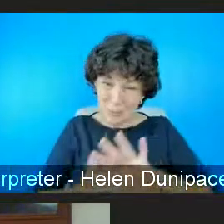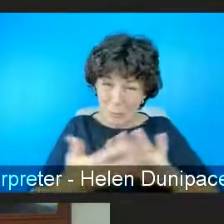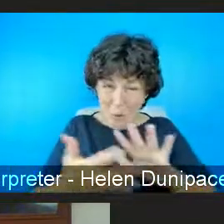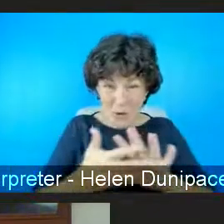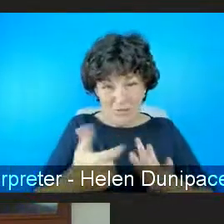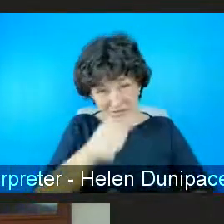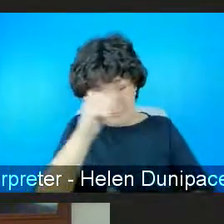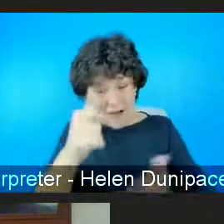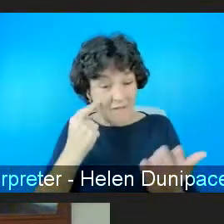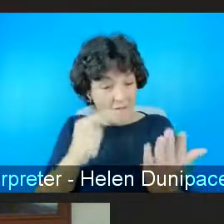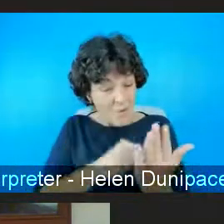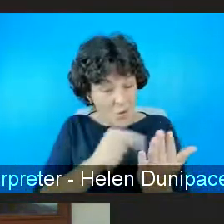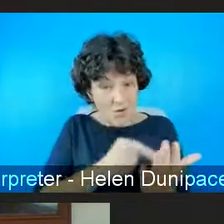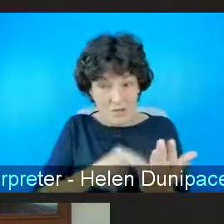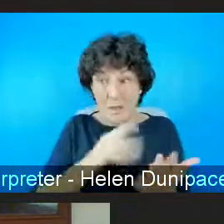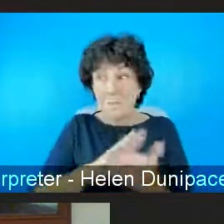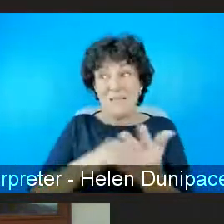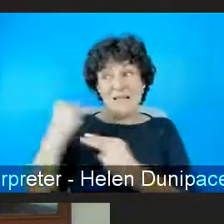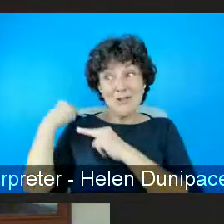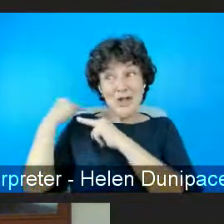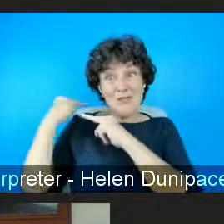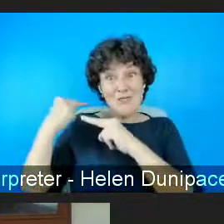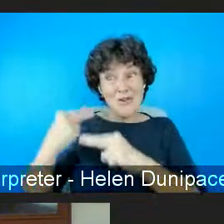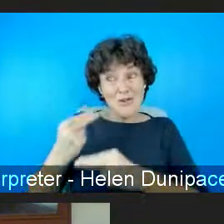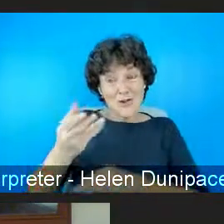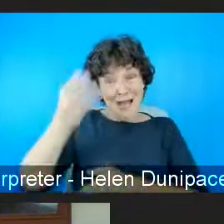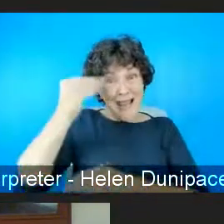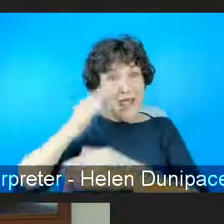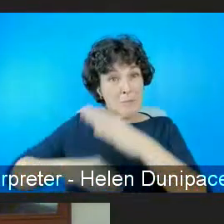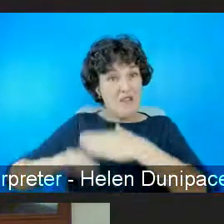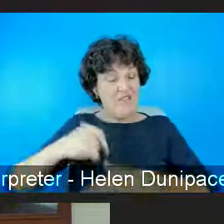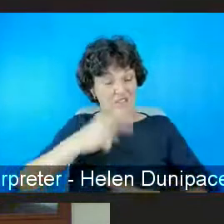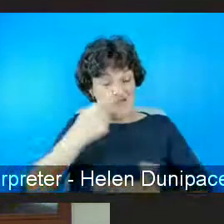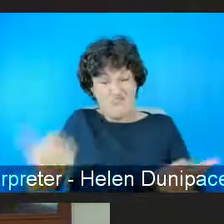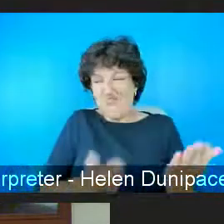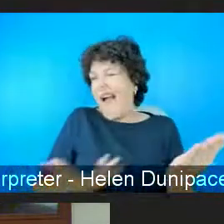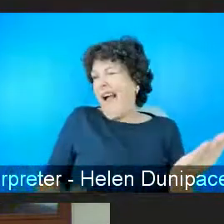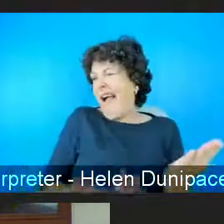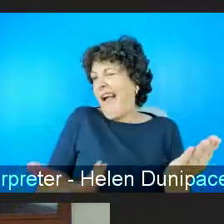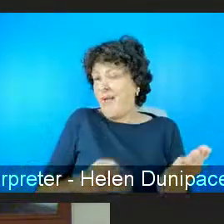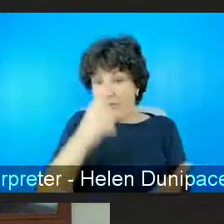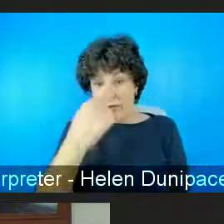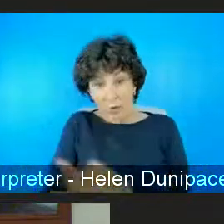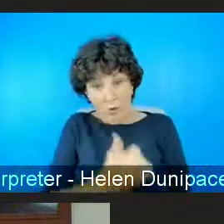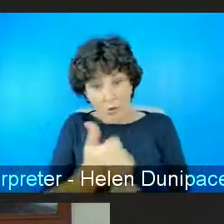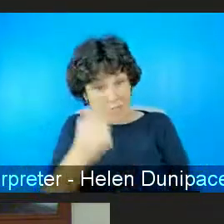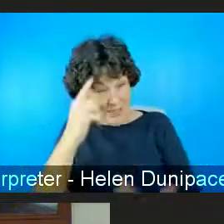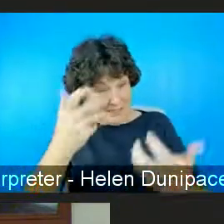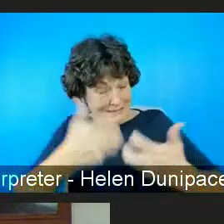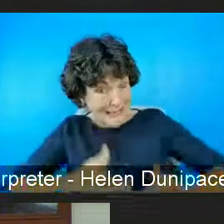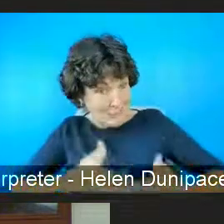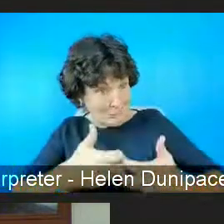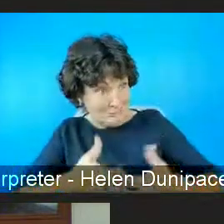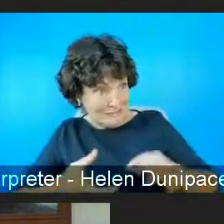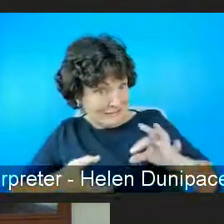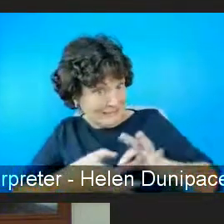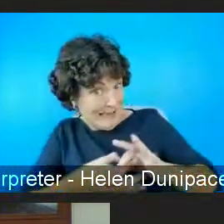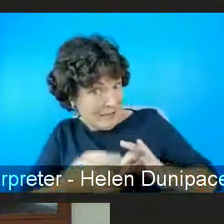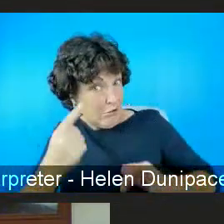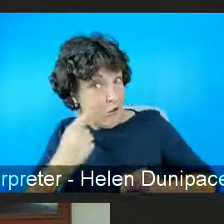generational learn behaviors are seen as okay so do you think technology and and you know